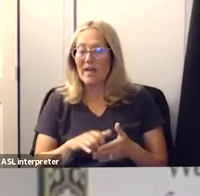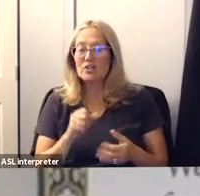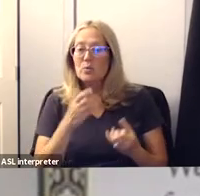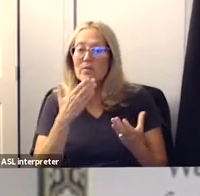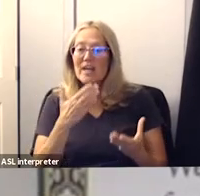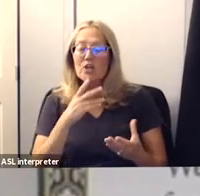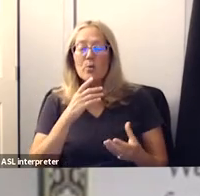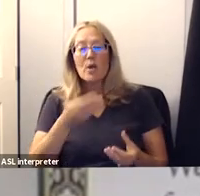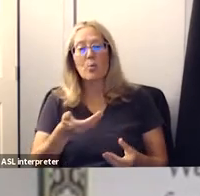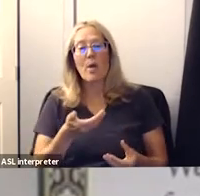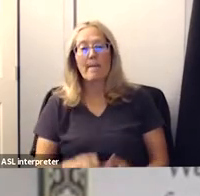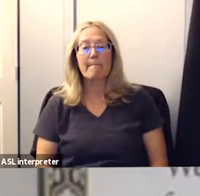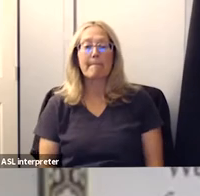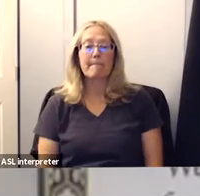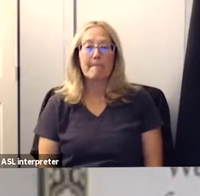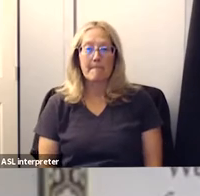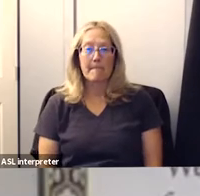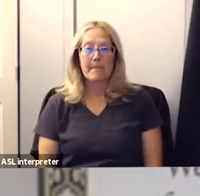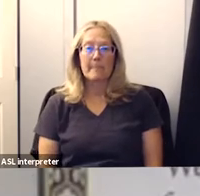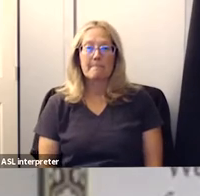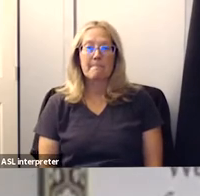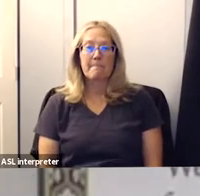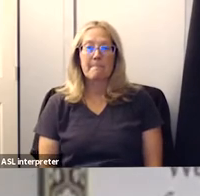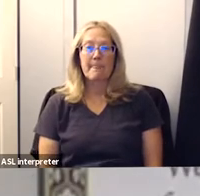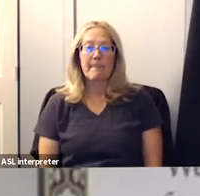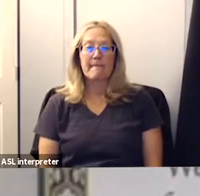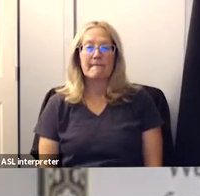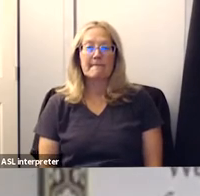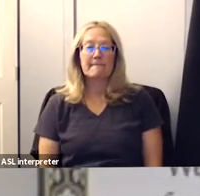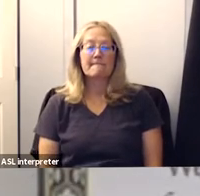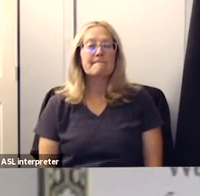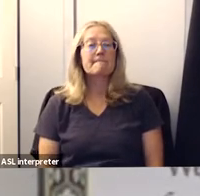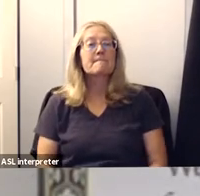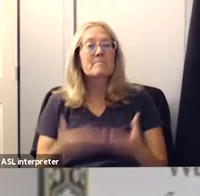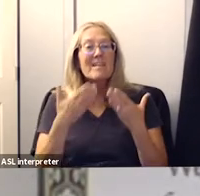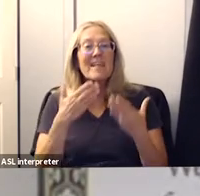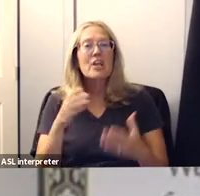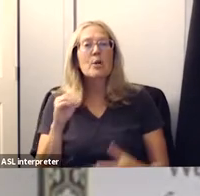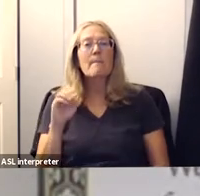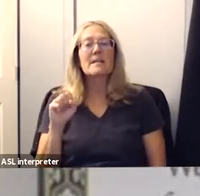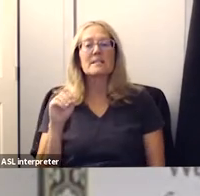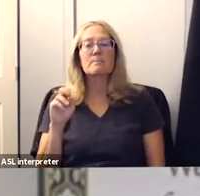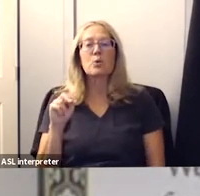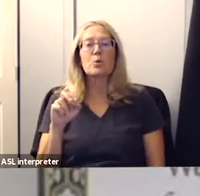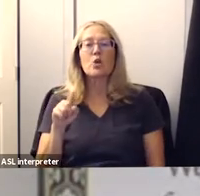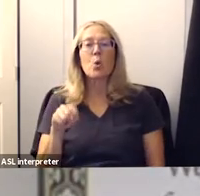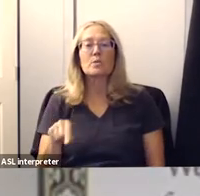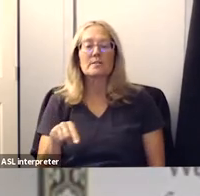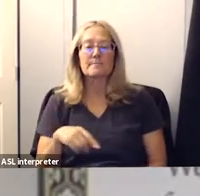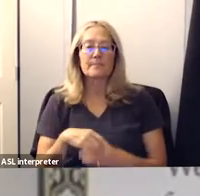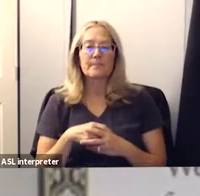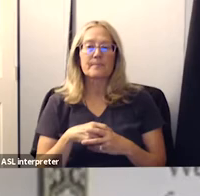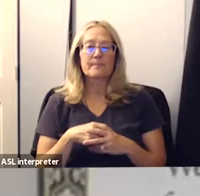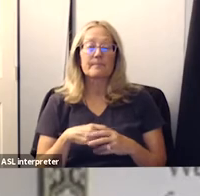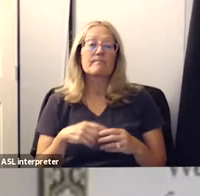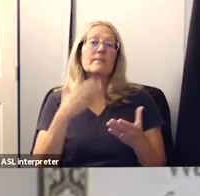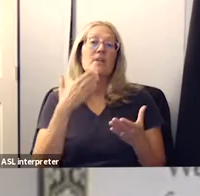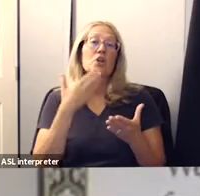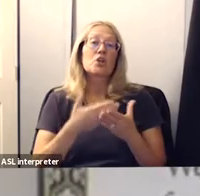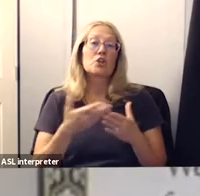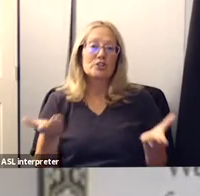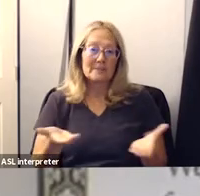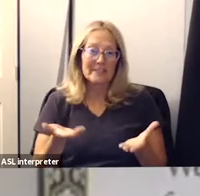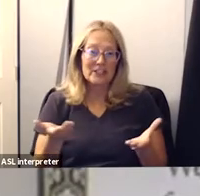and and welcome here as well thank you miss munoz please hello um it's good to be here